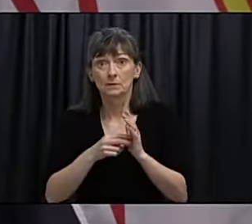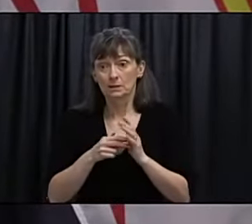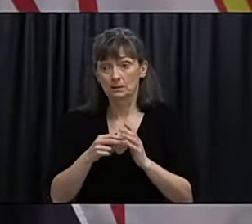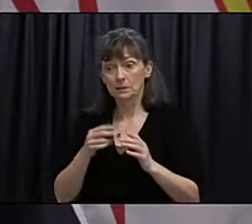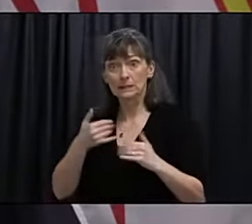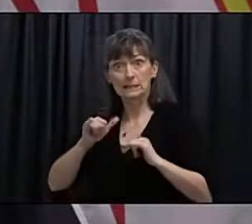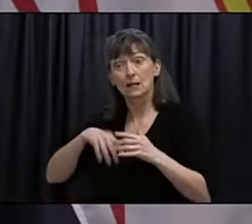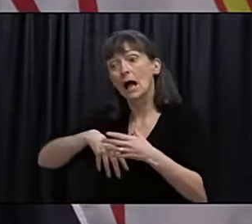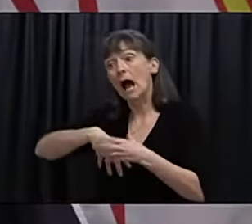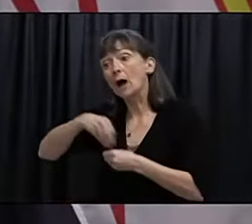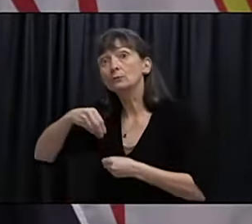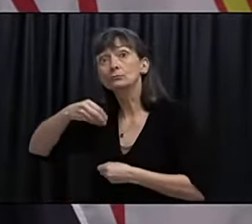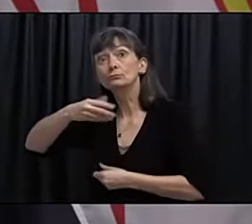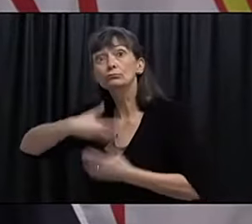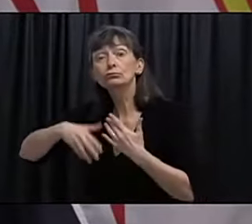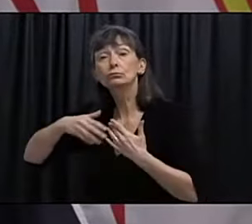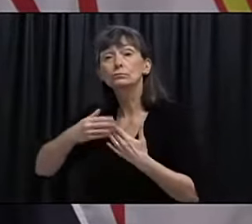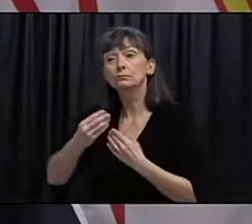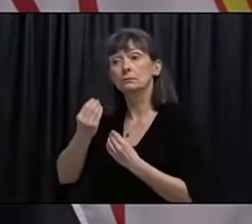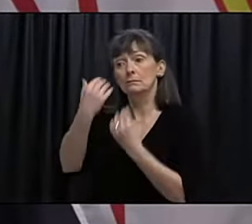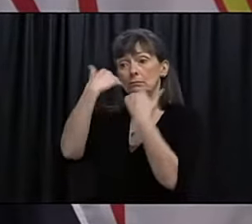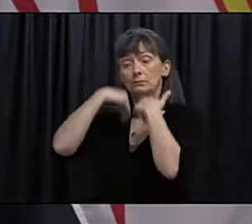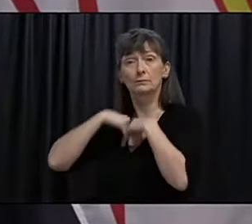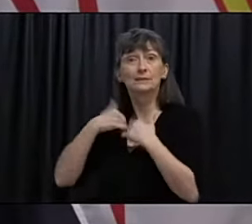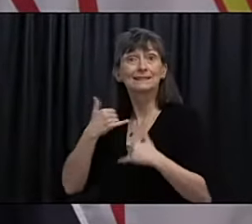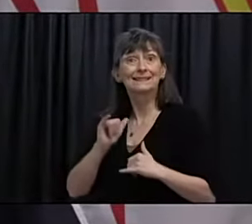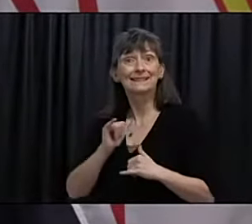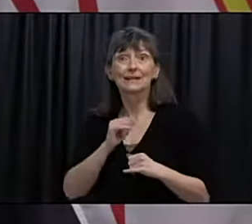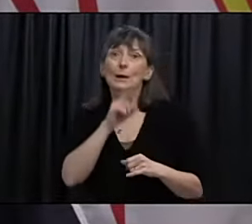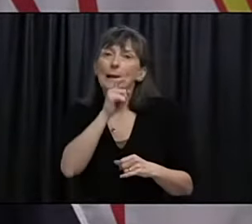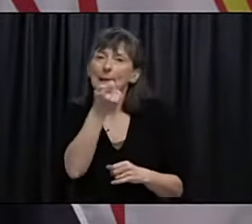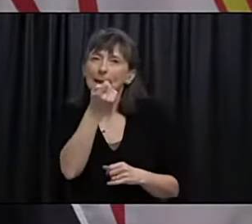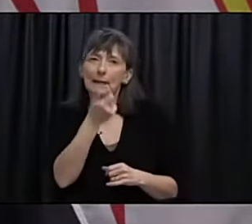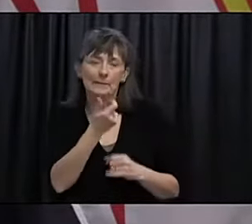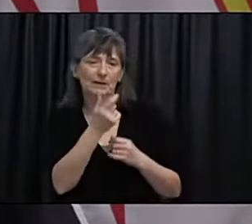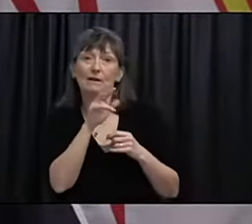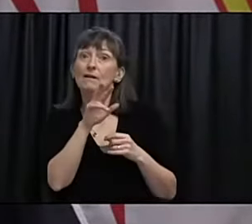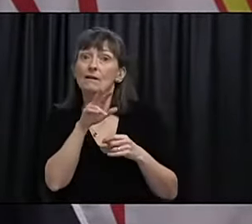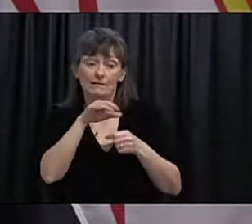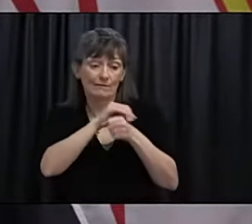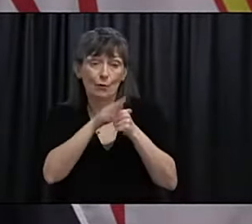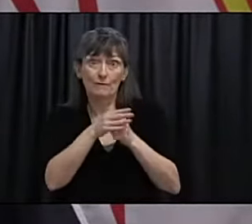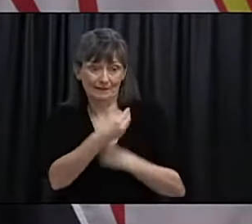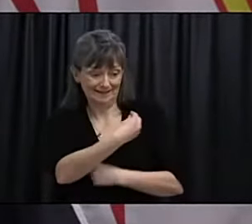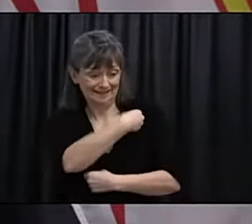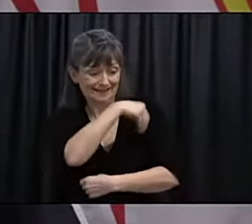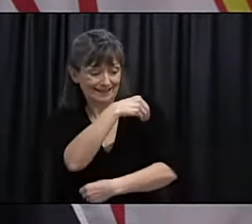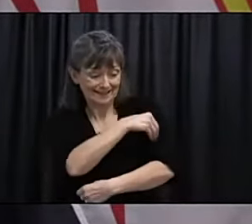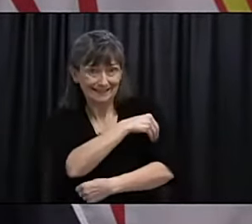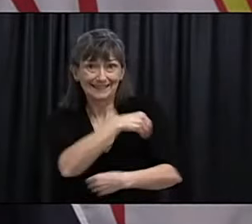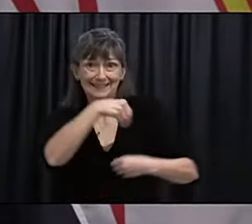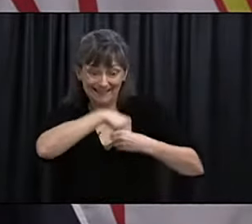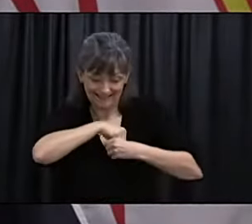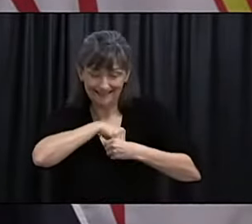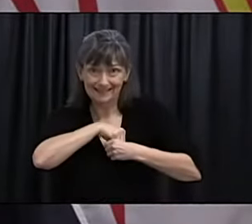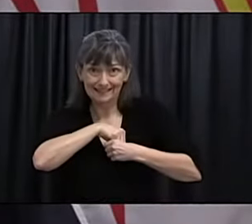system. And in fact, it kind of has to get into your system in order for your body to be able to respond to it. So what it basically does is it